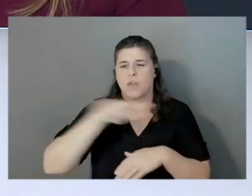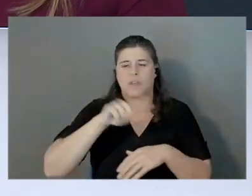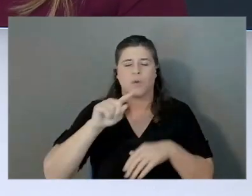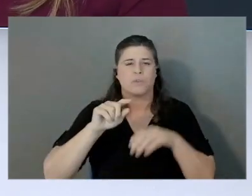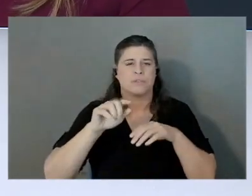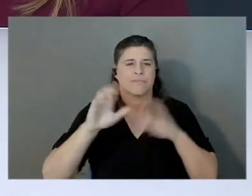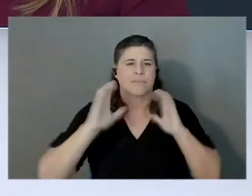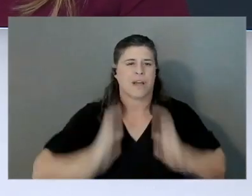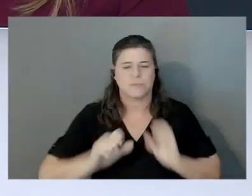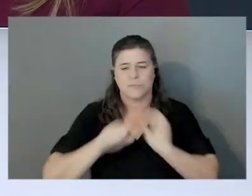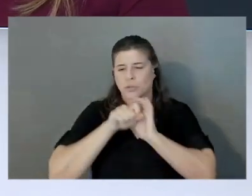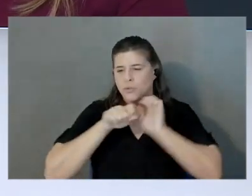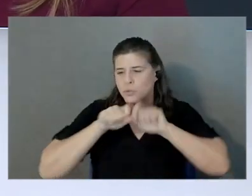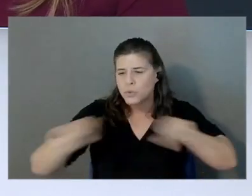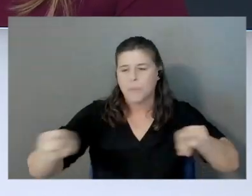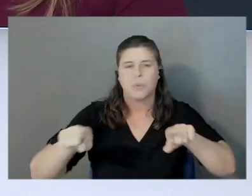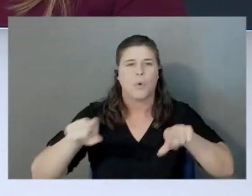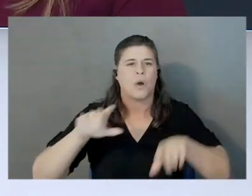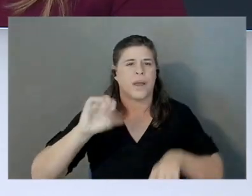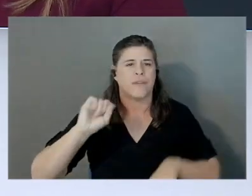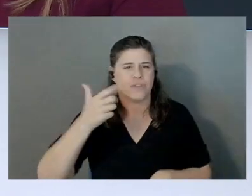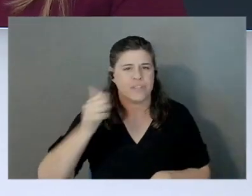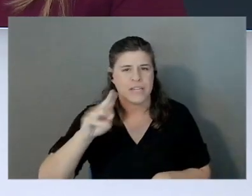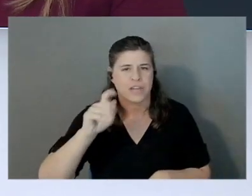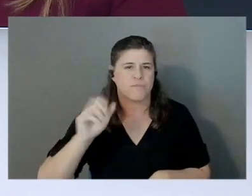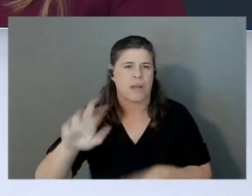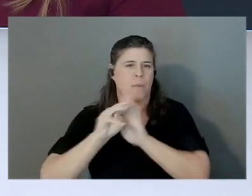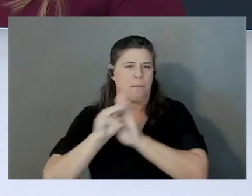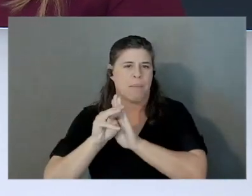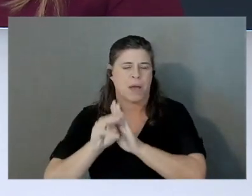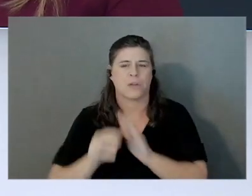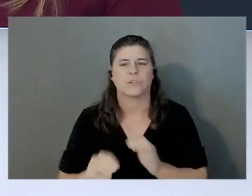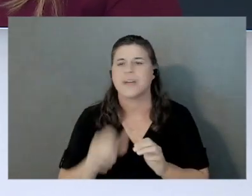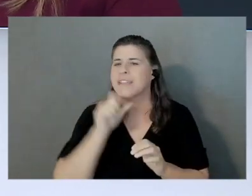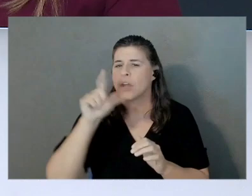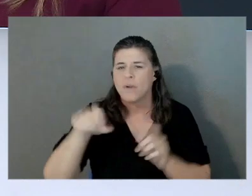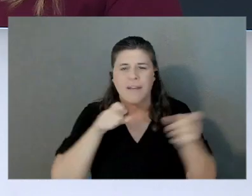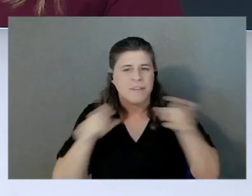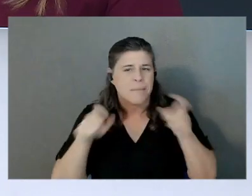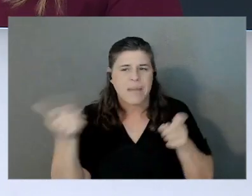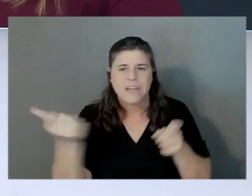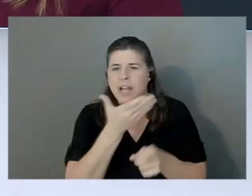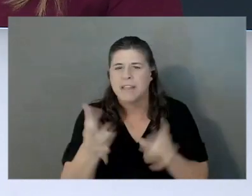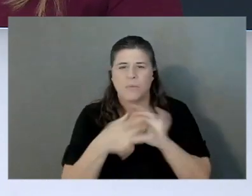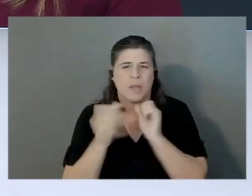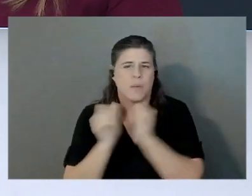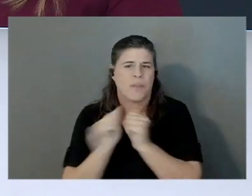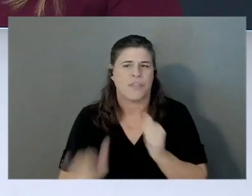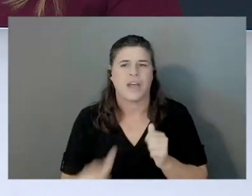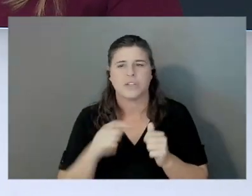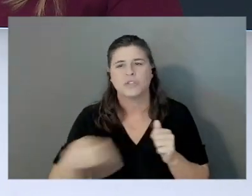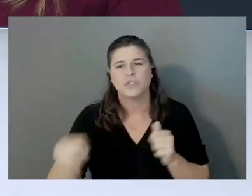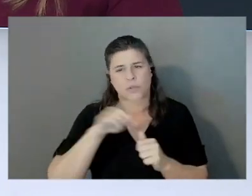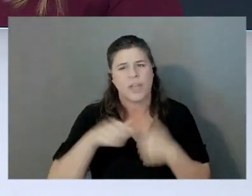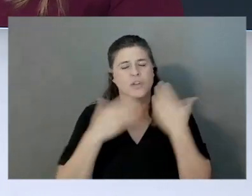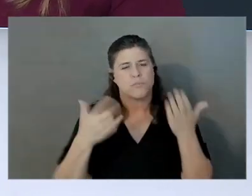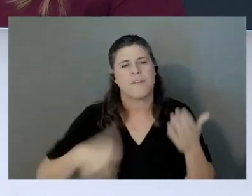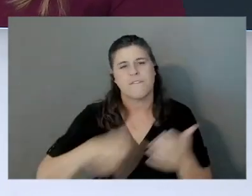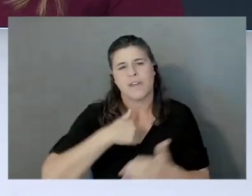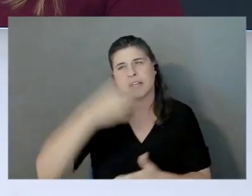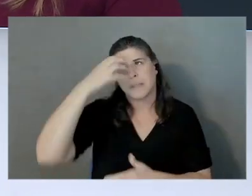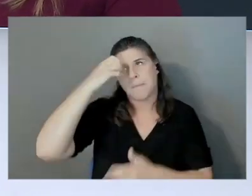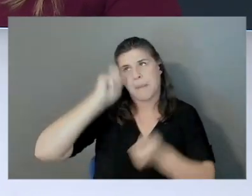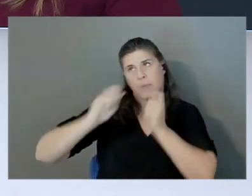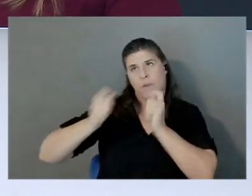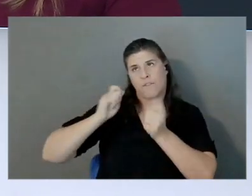on SageMaker without having to manage any of the underlying infrastructure. So they just provide us the memory configuration. And by default,